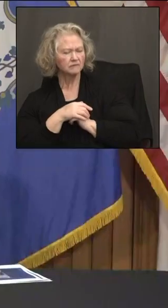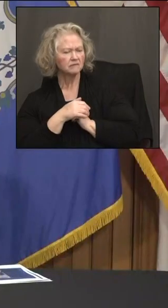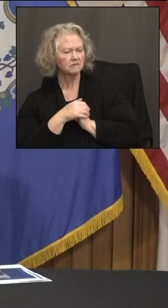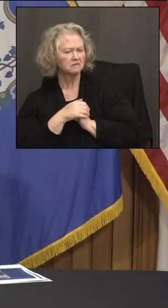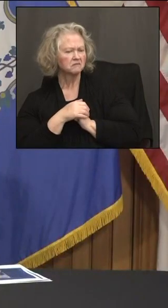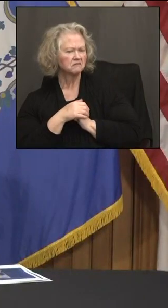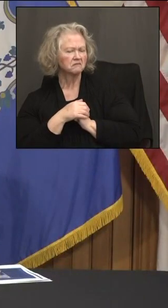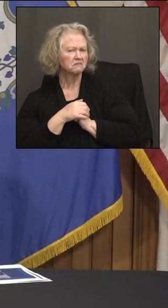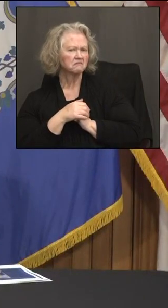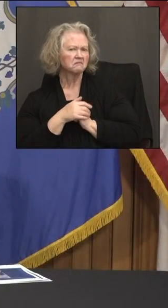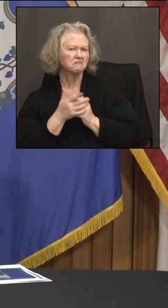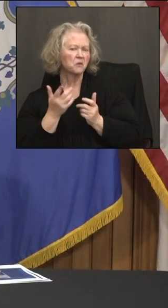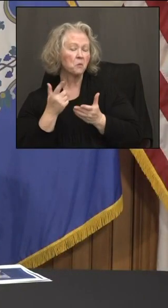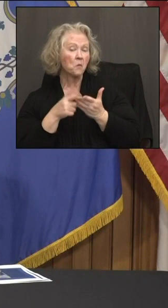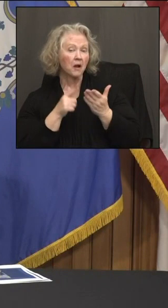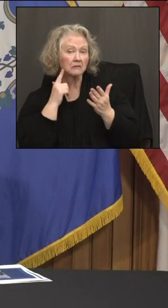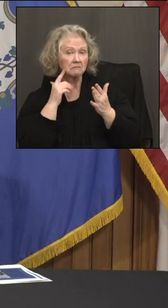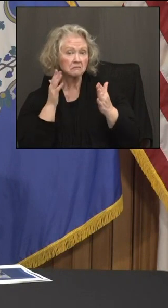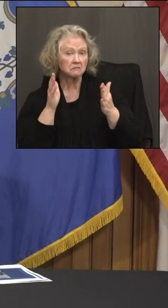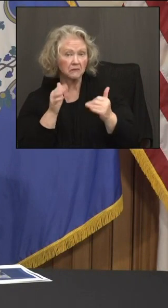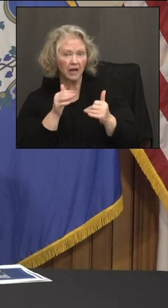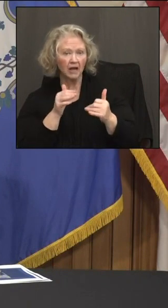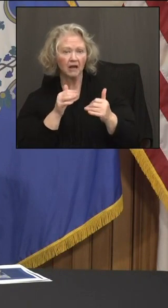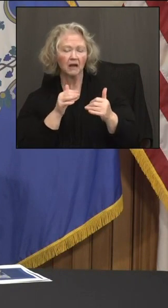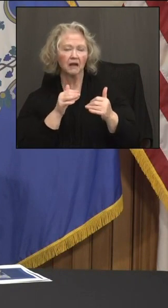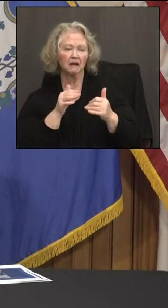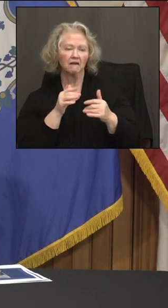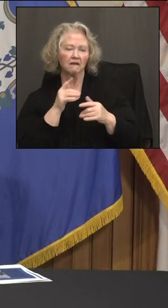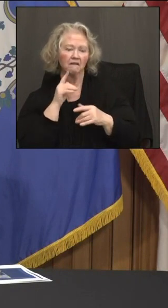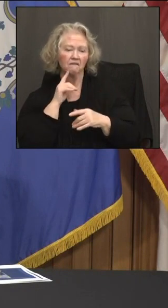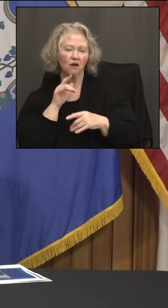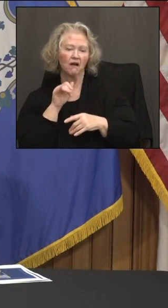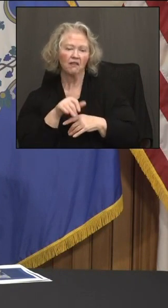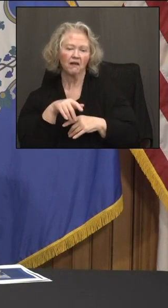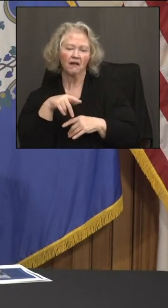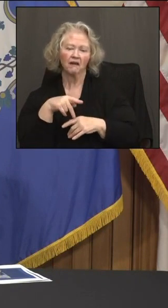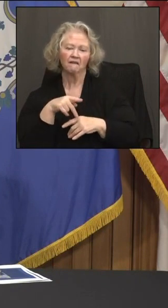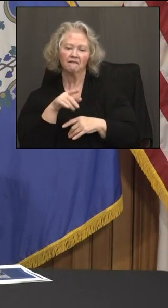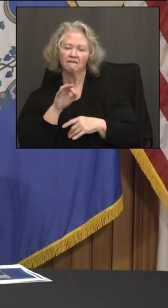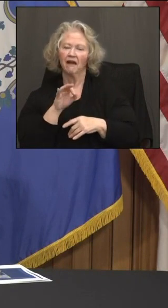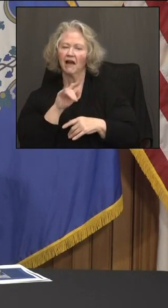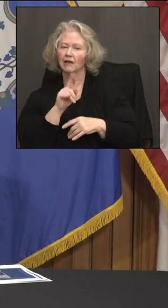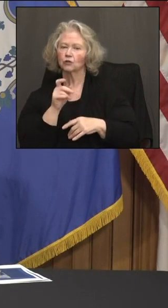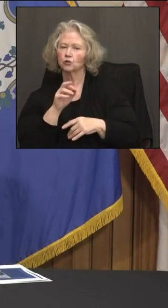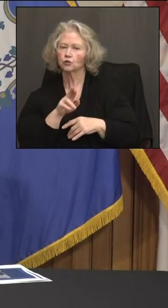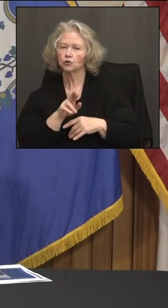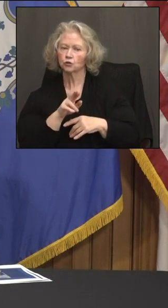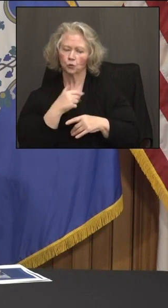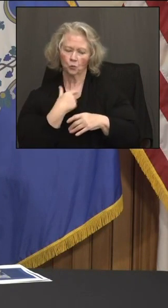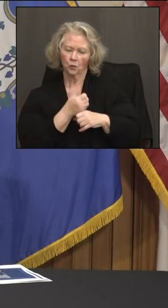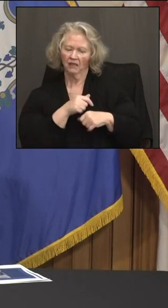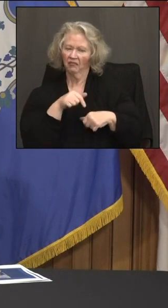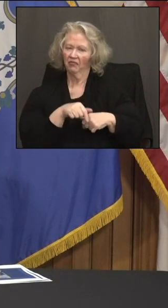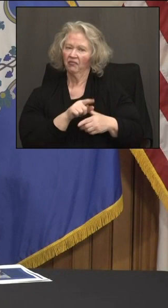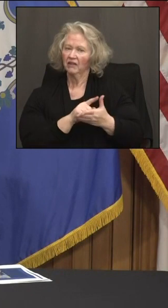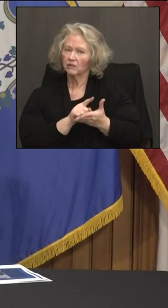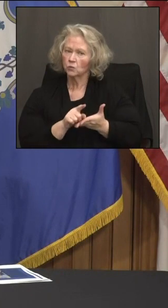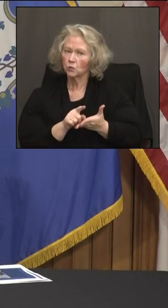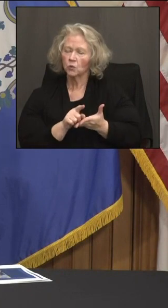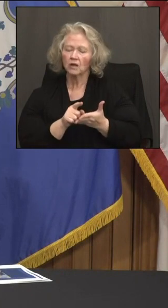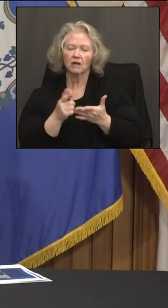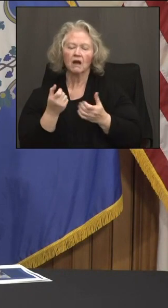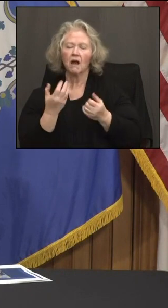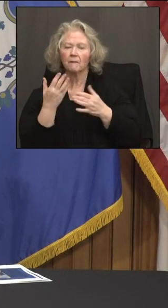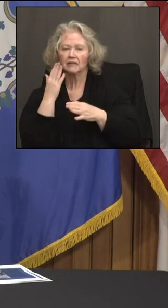the supply expectation for Pfizer vaccine? I how many we get this week and how many might be